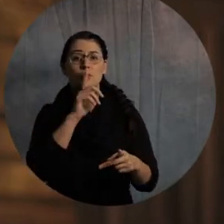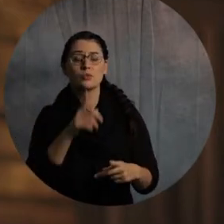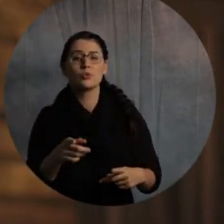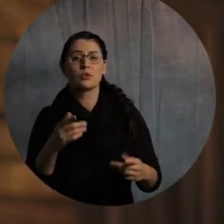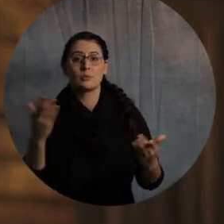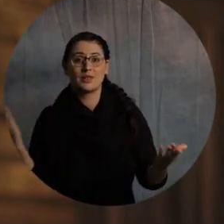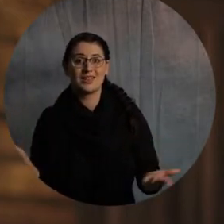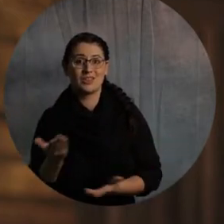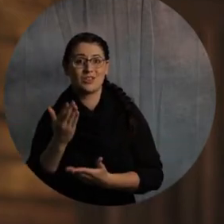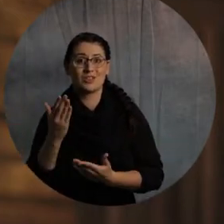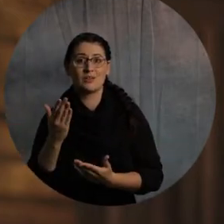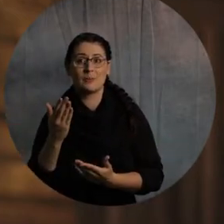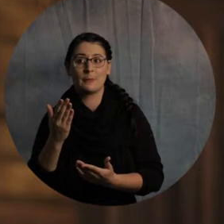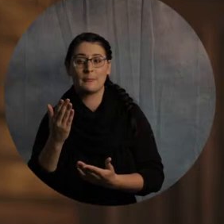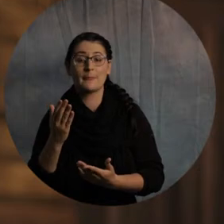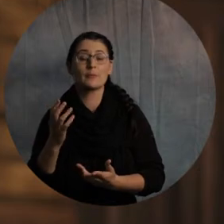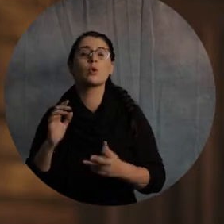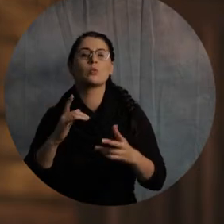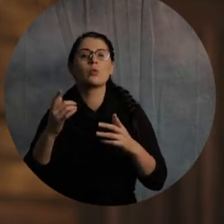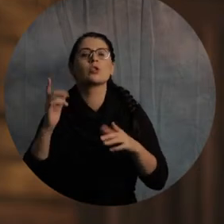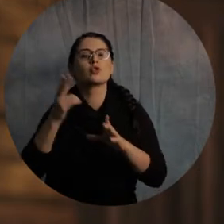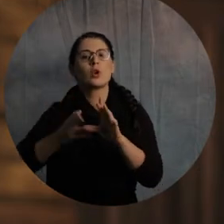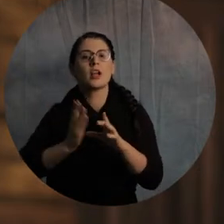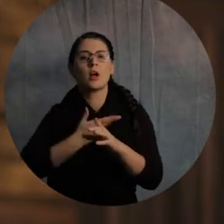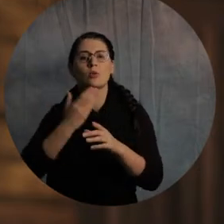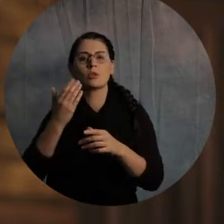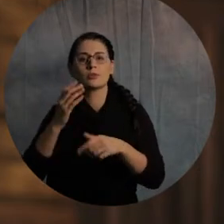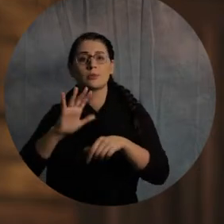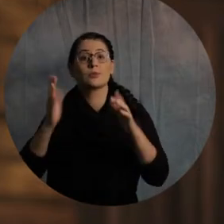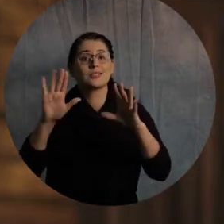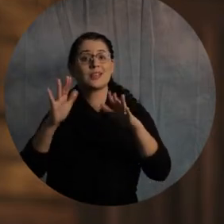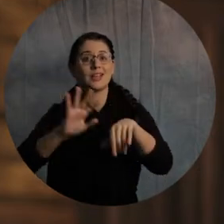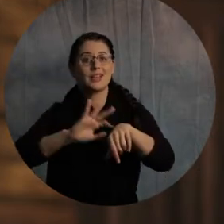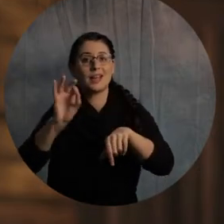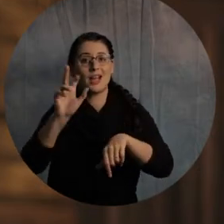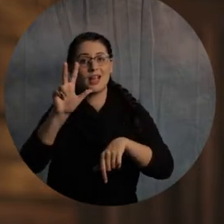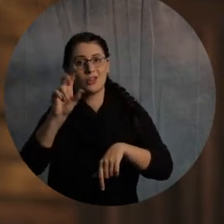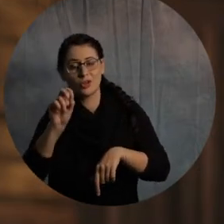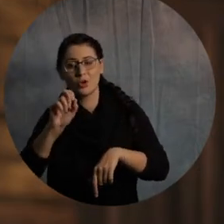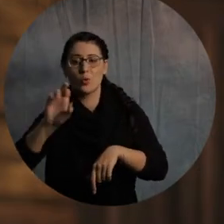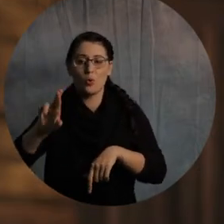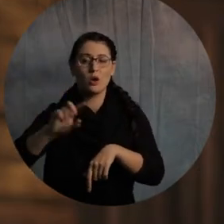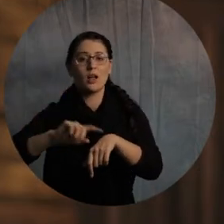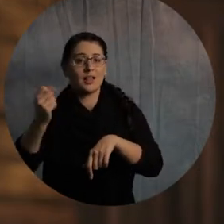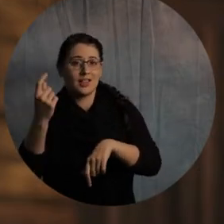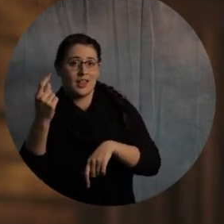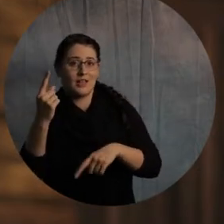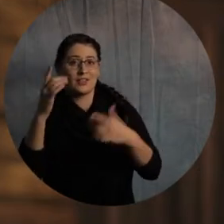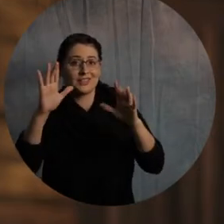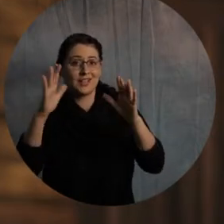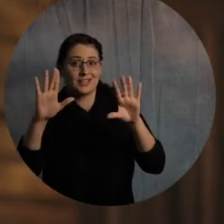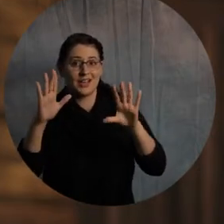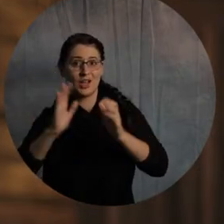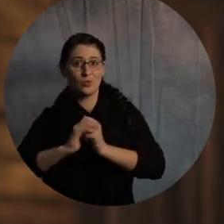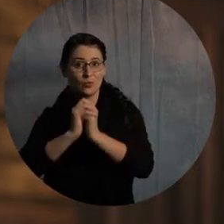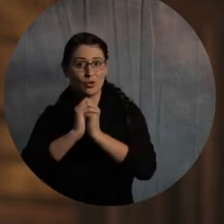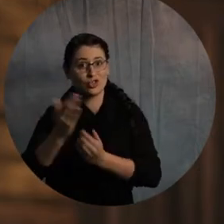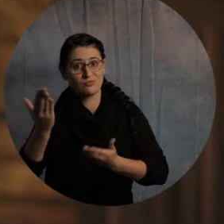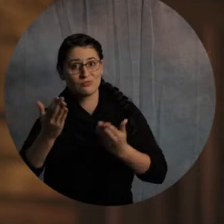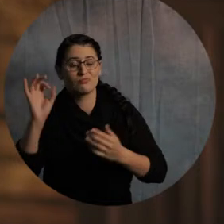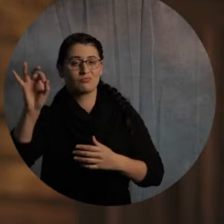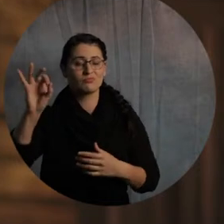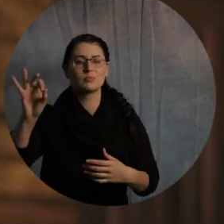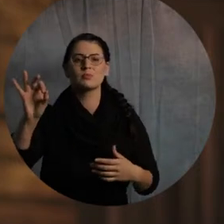to either be in one of our worship gatherings on Sunday at 930 11 or join us on live stream. And if you miss it on Sunday,